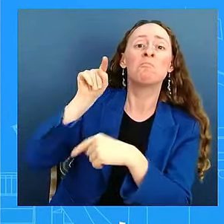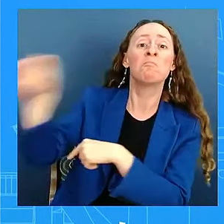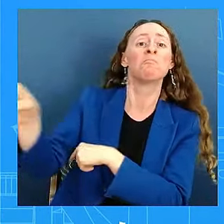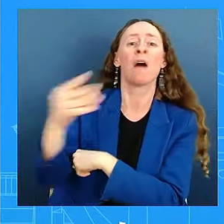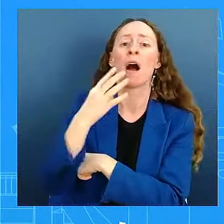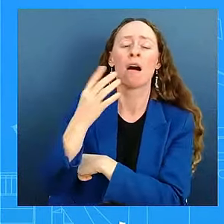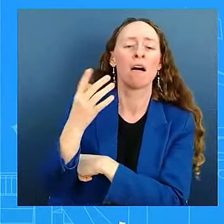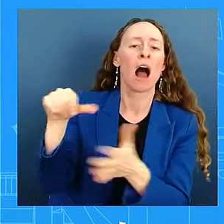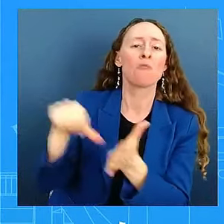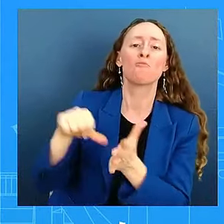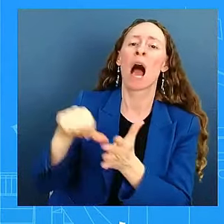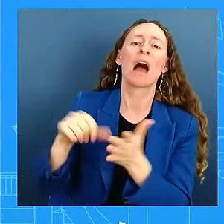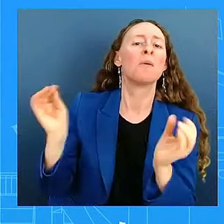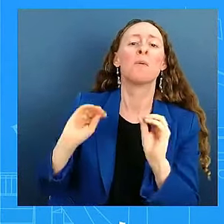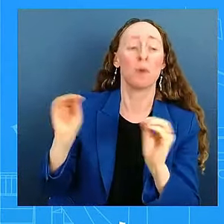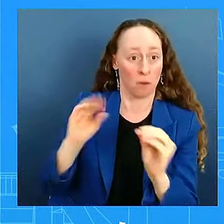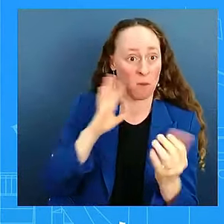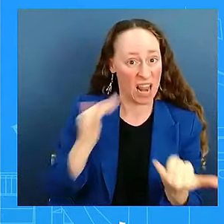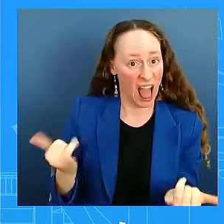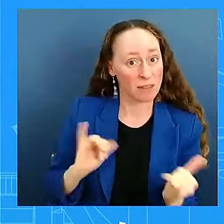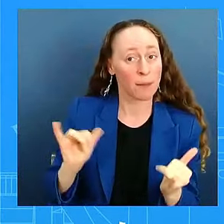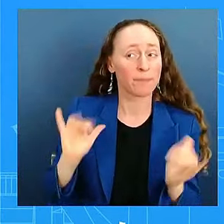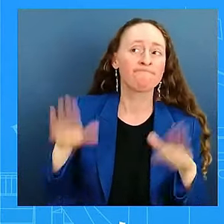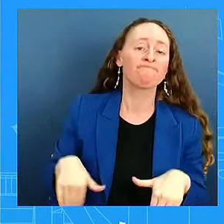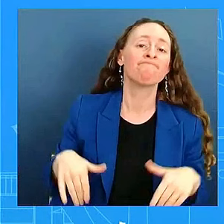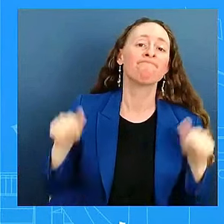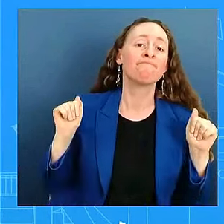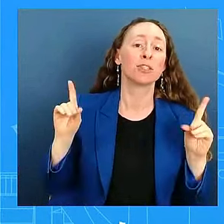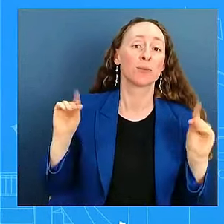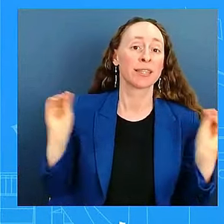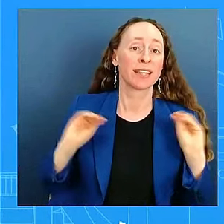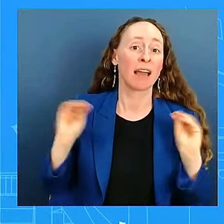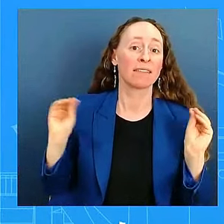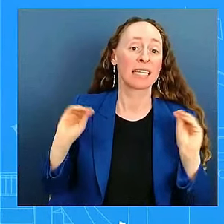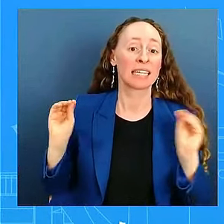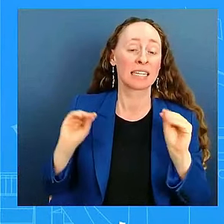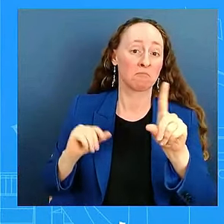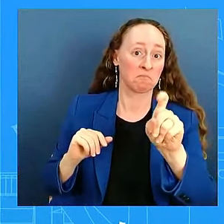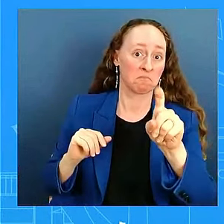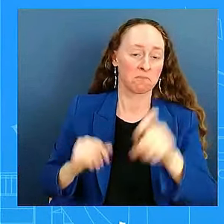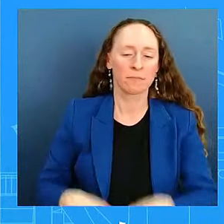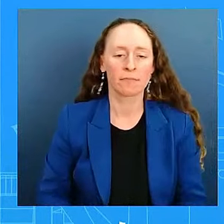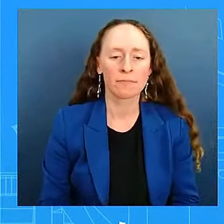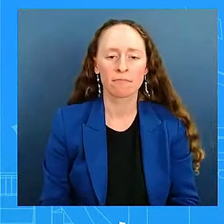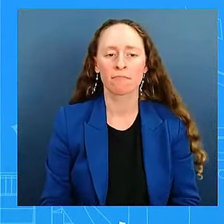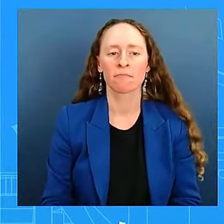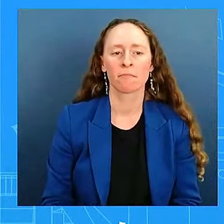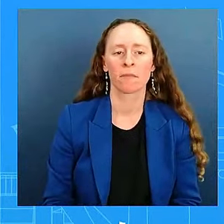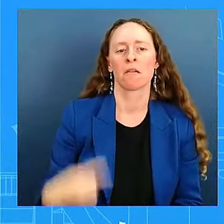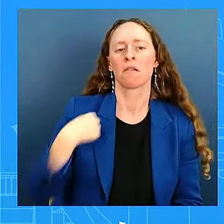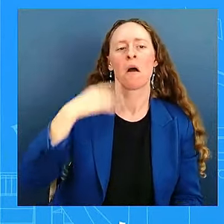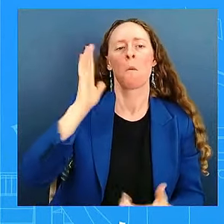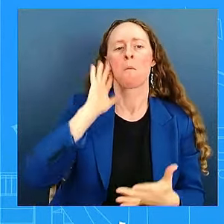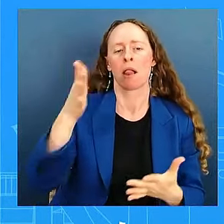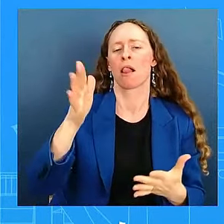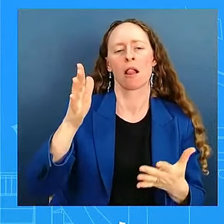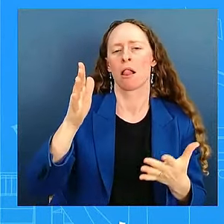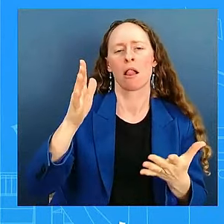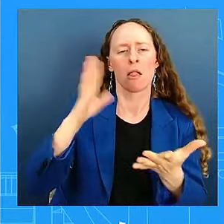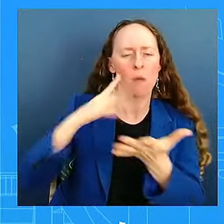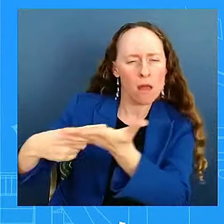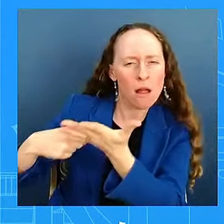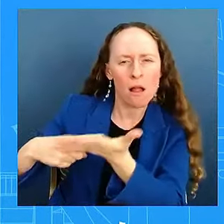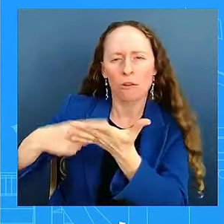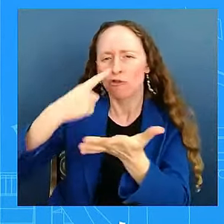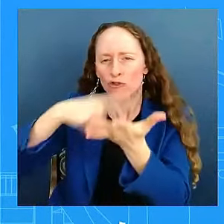He will have the opportunity to share them directly. We're going to have, as I said, ongoing consultations with the Israelis this afternoon, this evening. It is too early